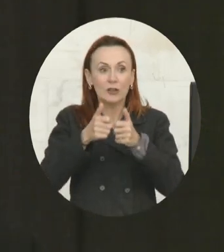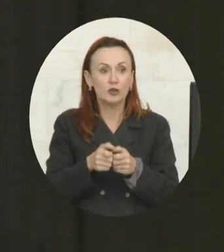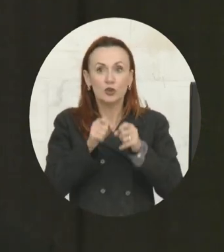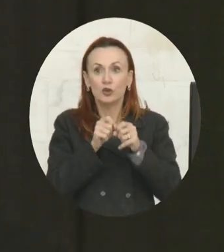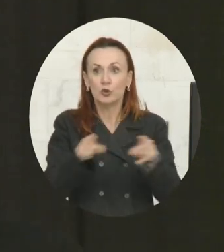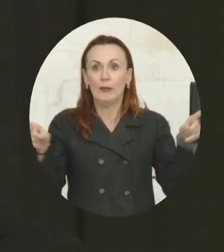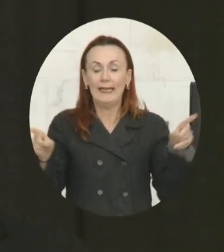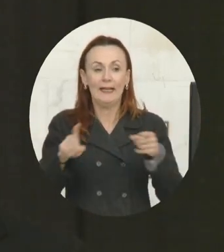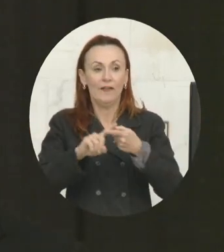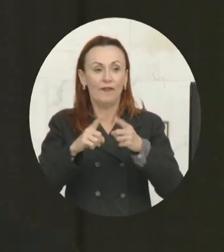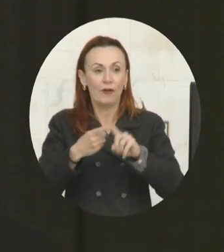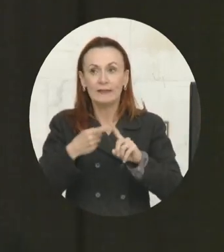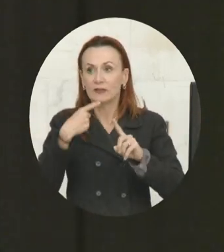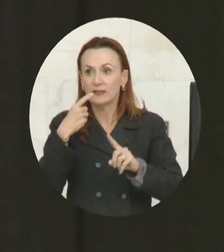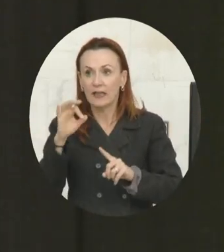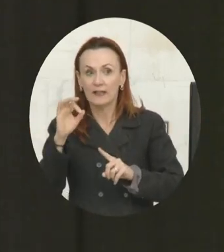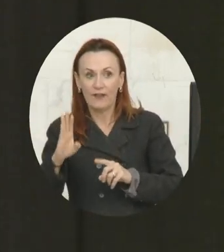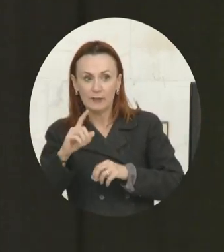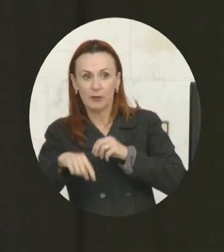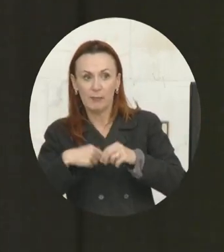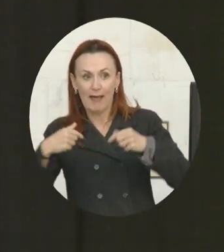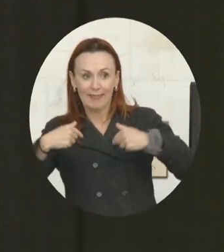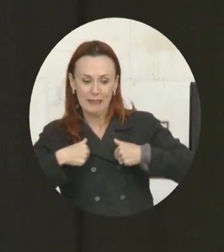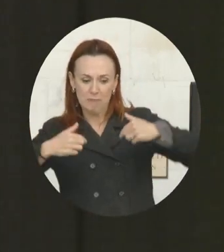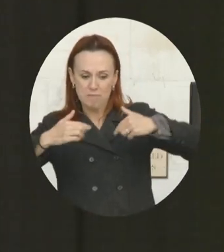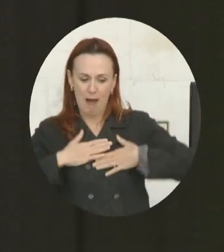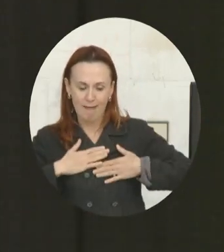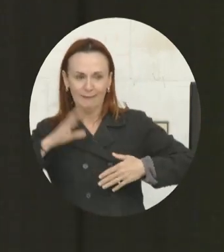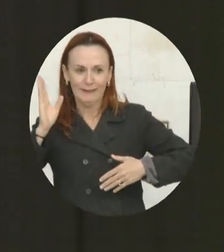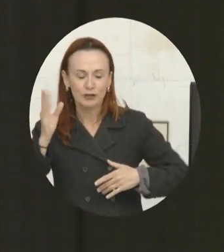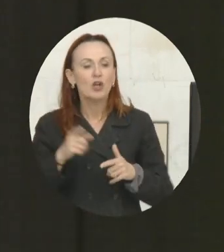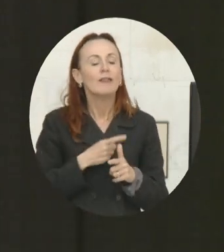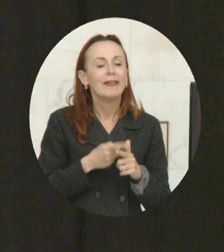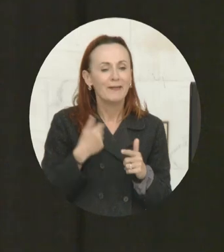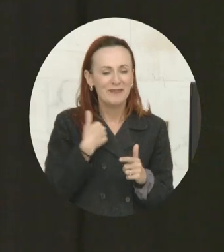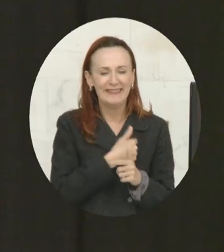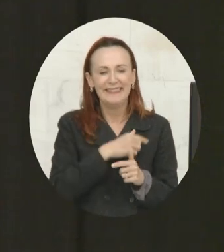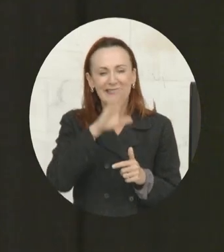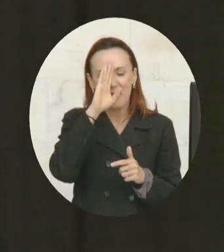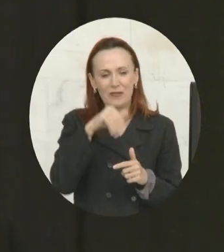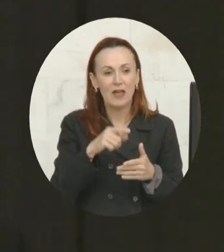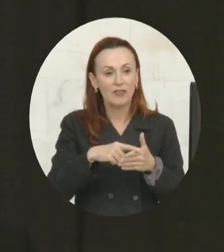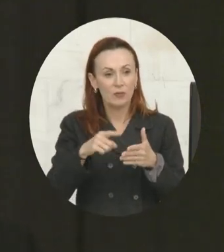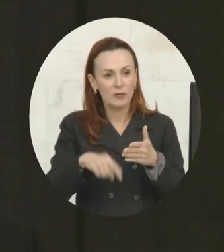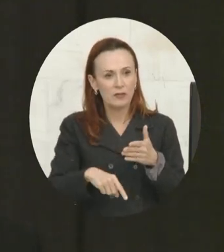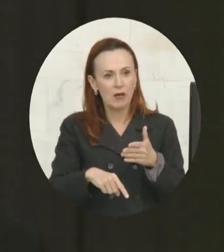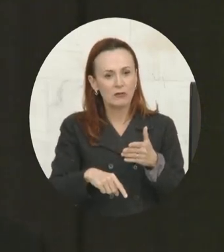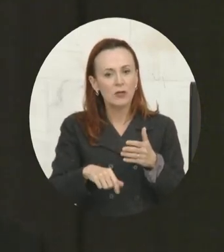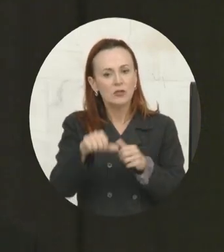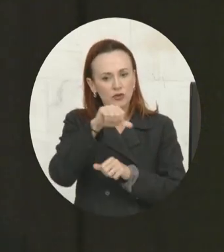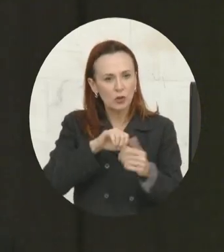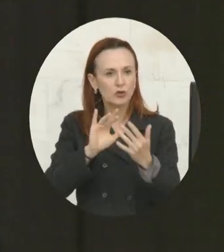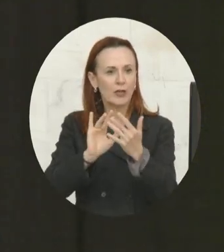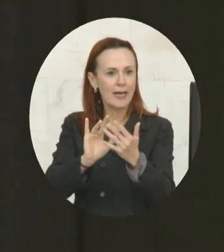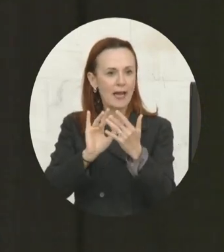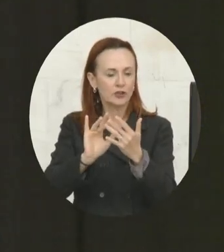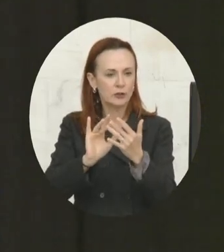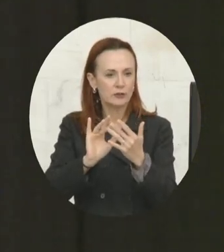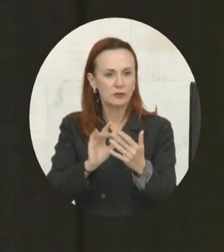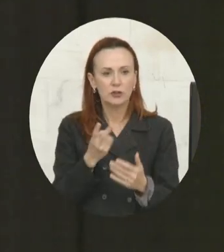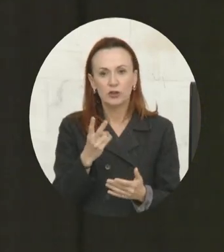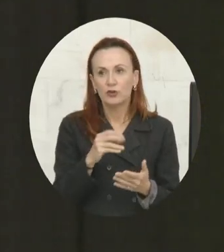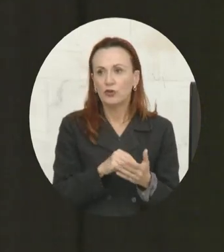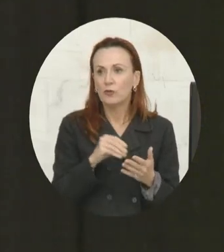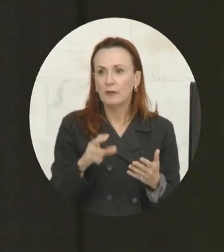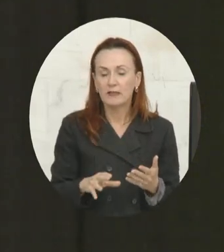Facebook about this, buying my book, for example, right? Then we know that the outcome is about social connections. And actually, two of my students are